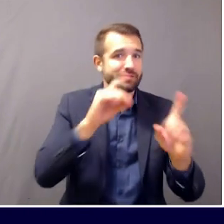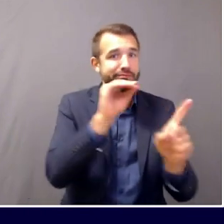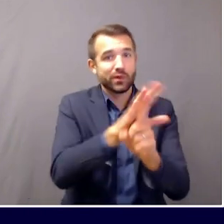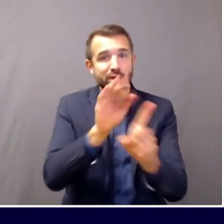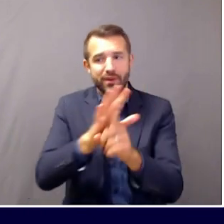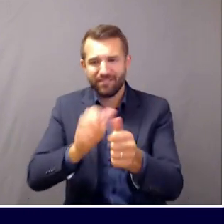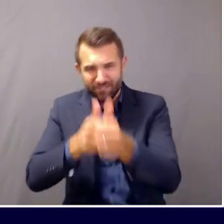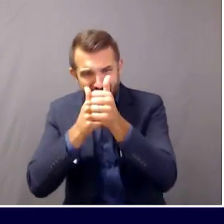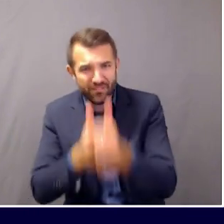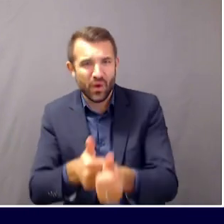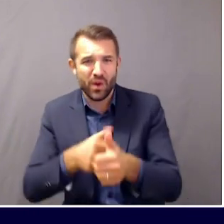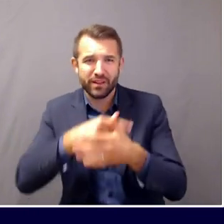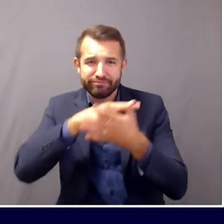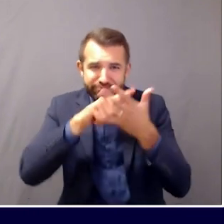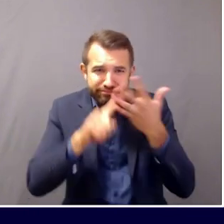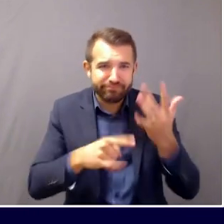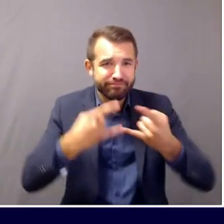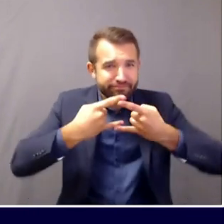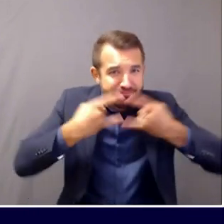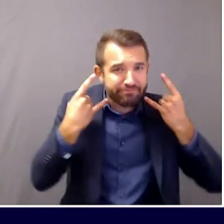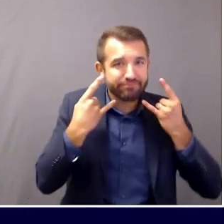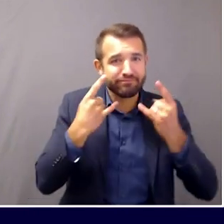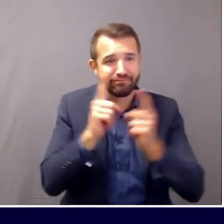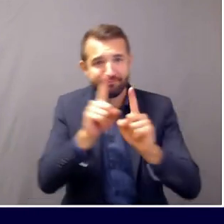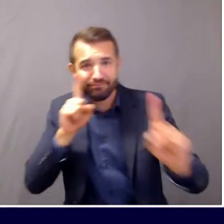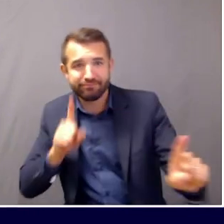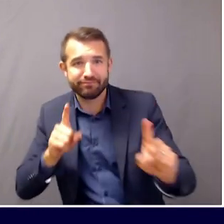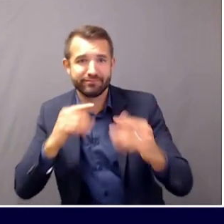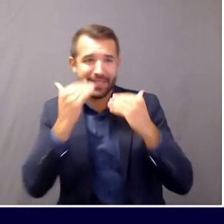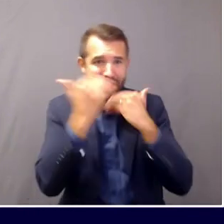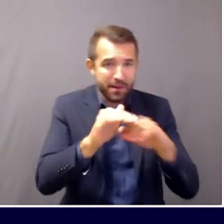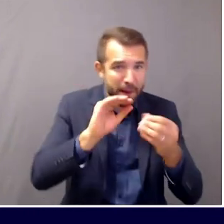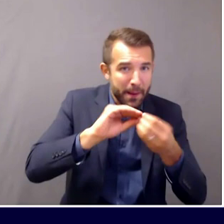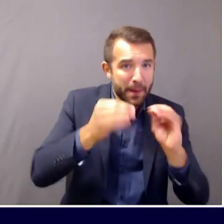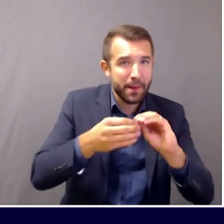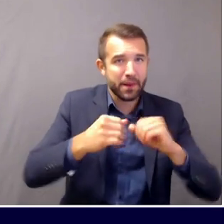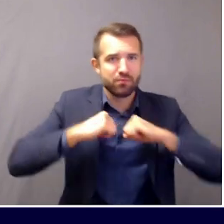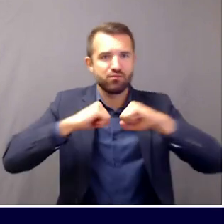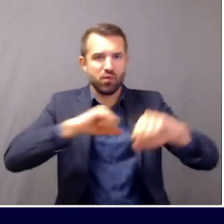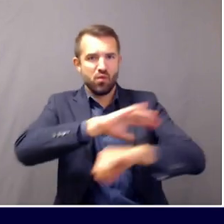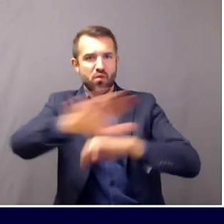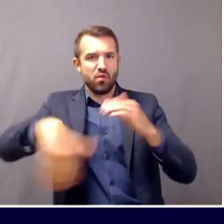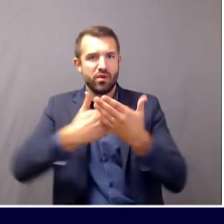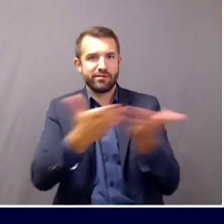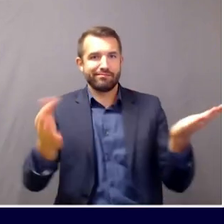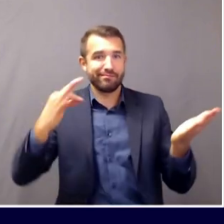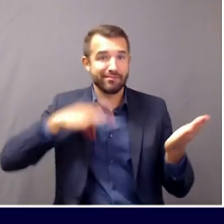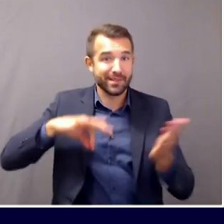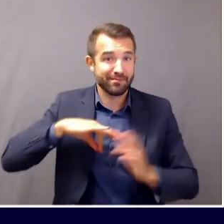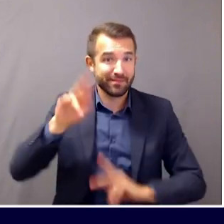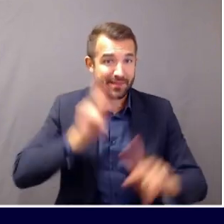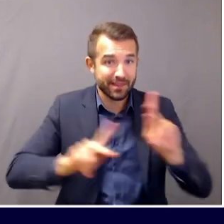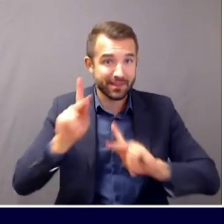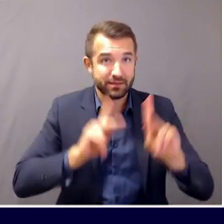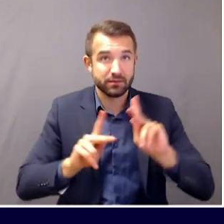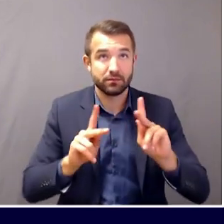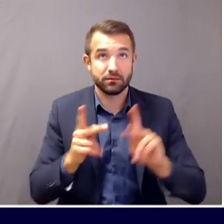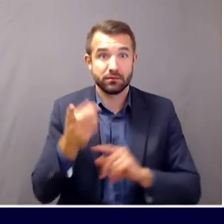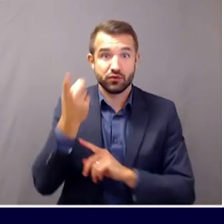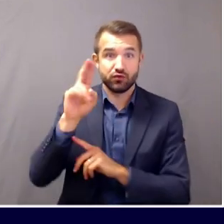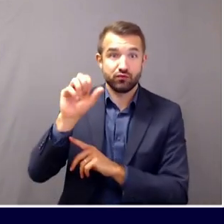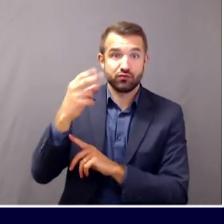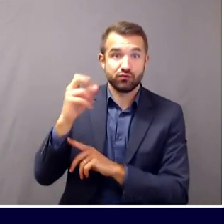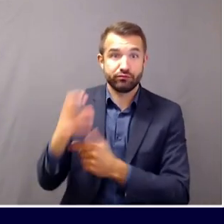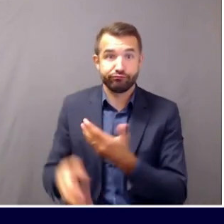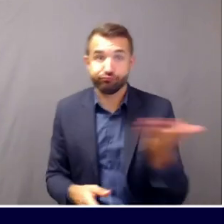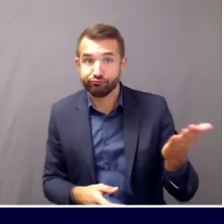health and safety guidelines, and protect all Maine people and visitors. So with that, Dr. Shah, I'll turn it back over to you for questions. Great.